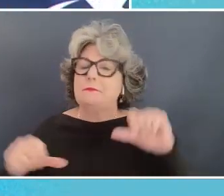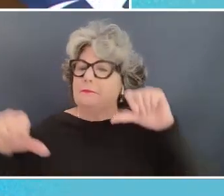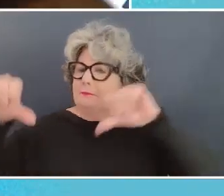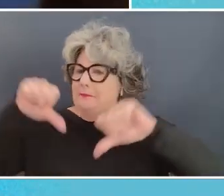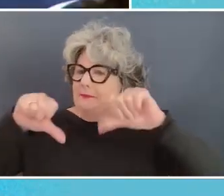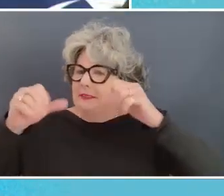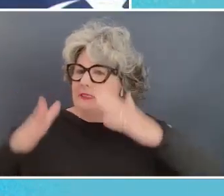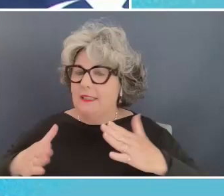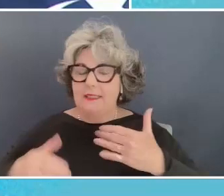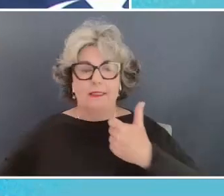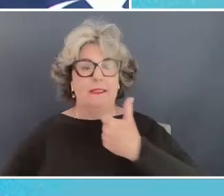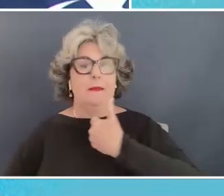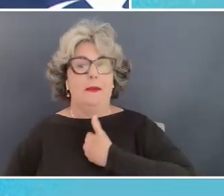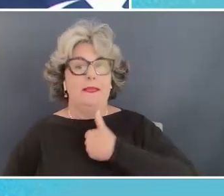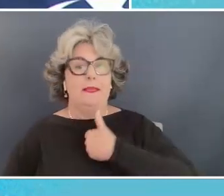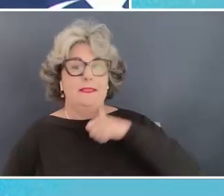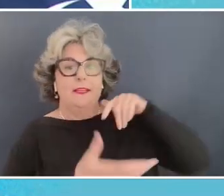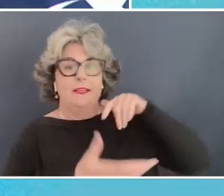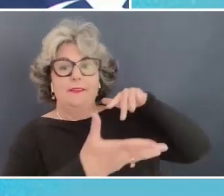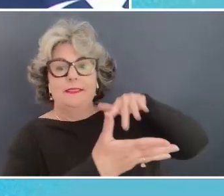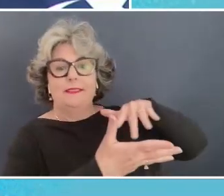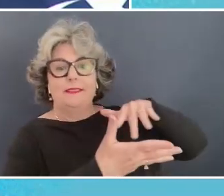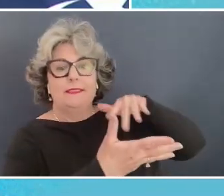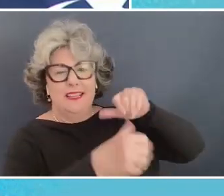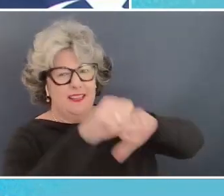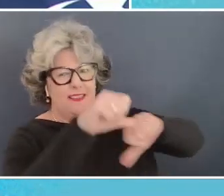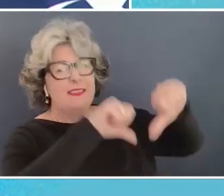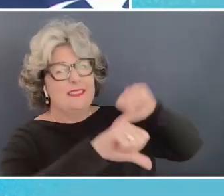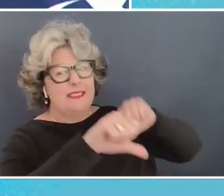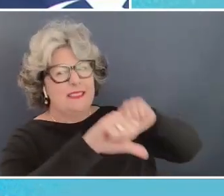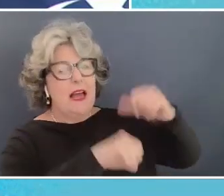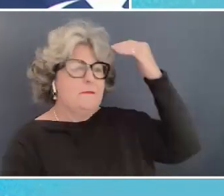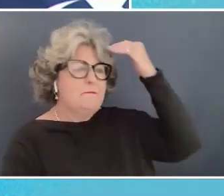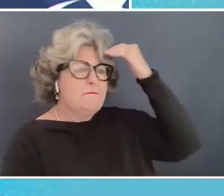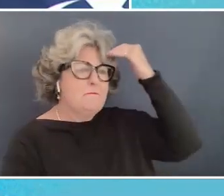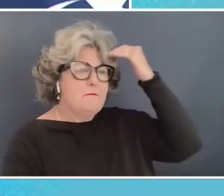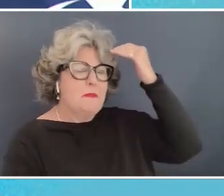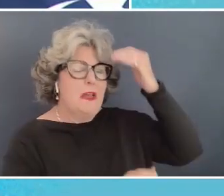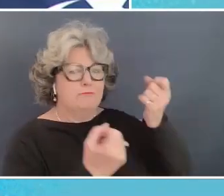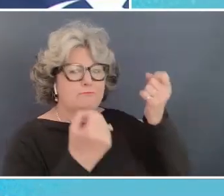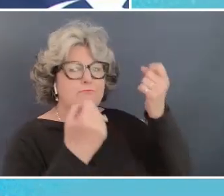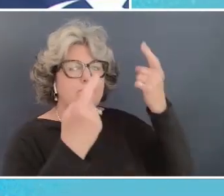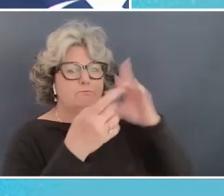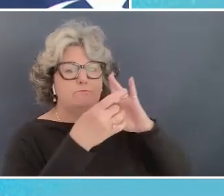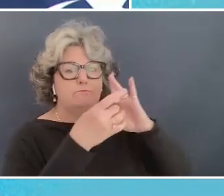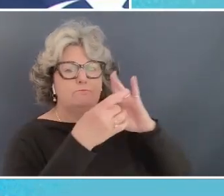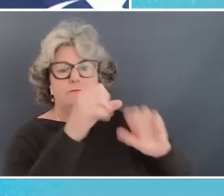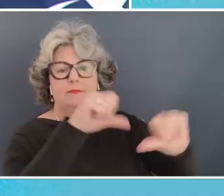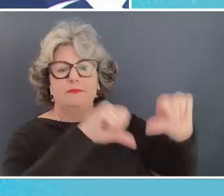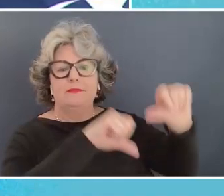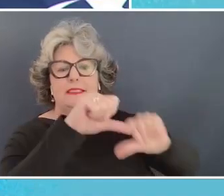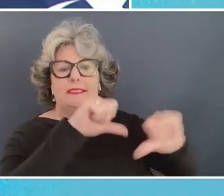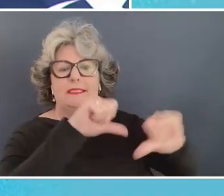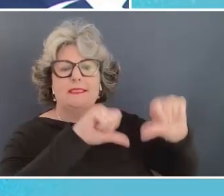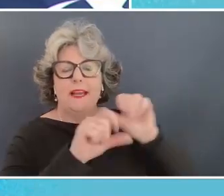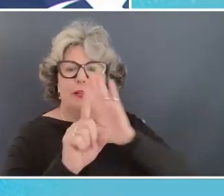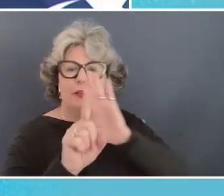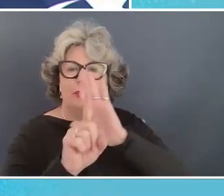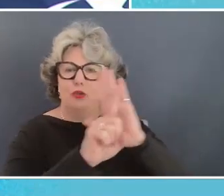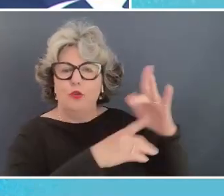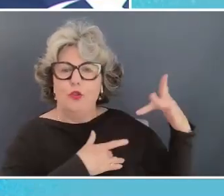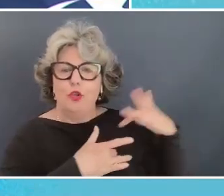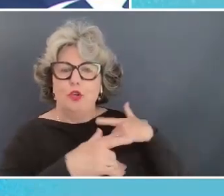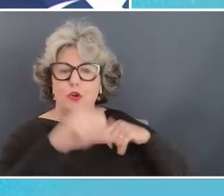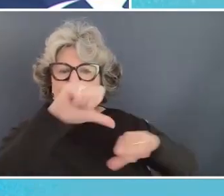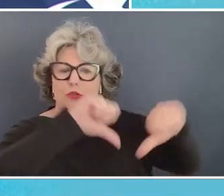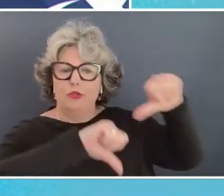myself studied a bit of the science so i i i relate a lot to these uh to their concerns that um more